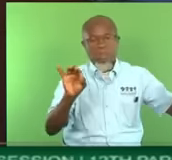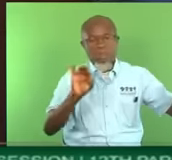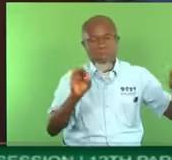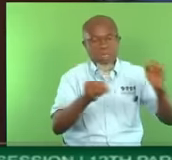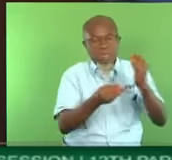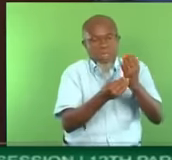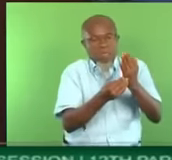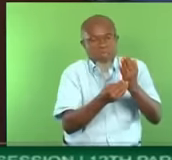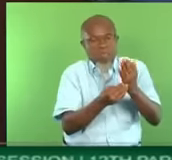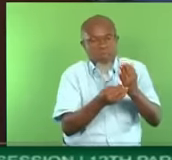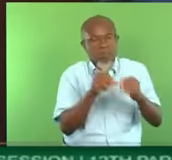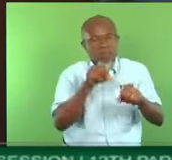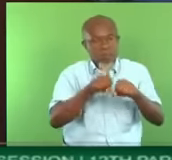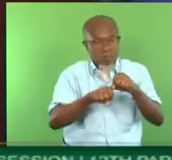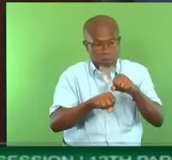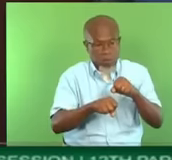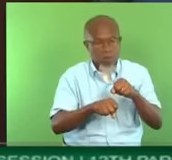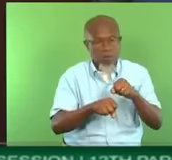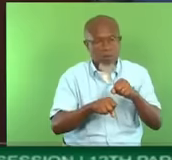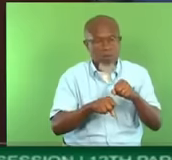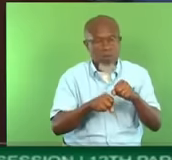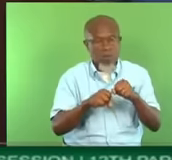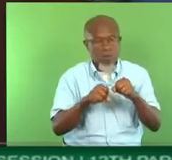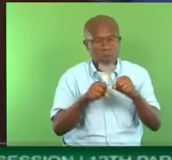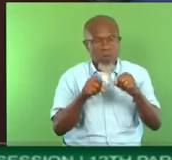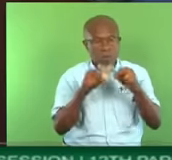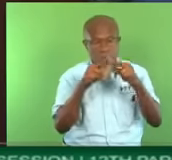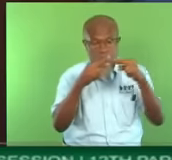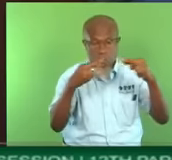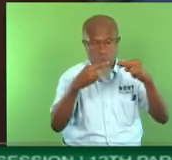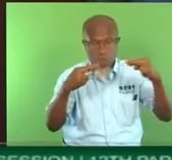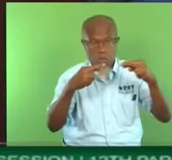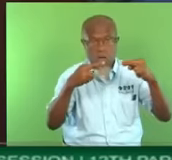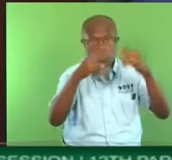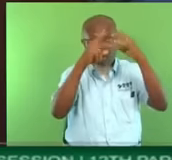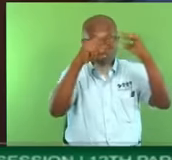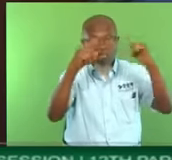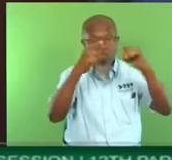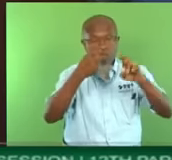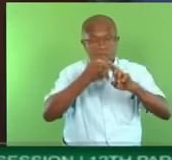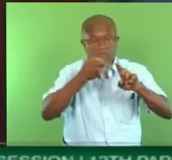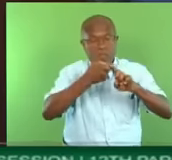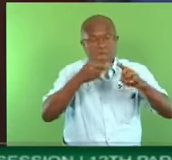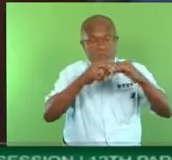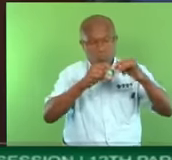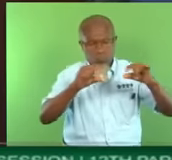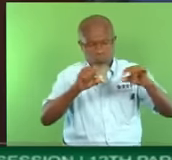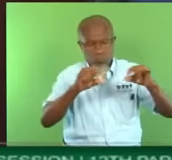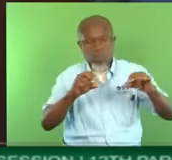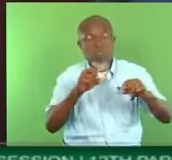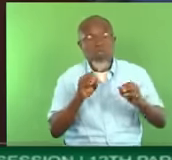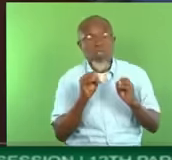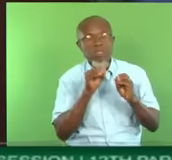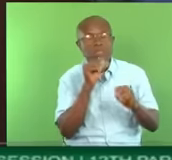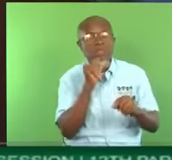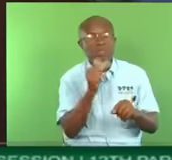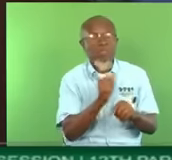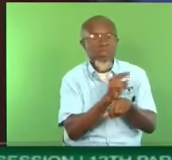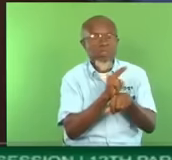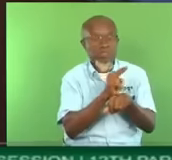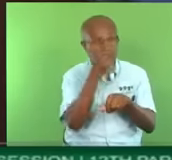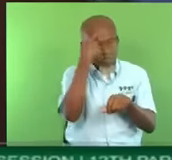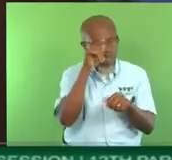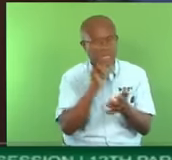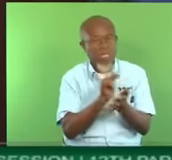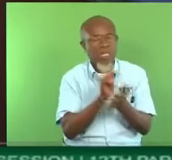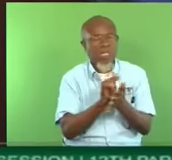galvanized roof sheeting used to support the suspended first floor slab is not a material recommended for that application, and it lacks